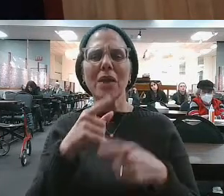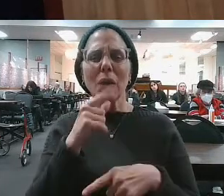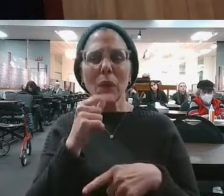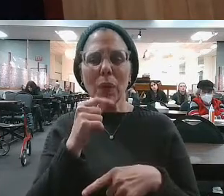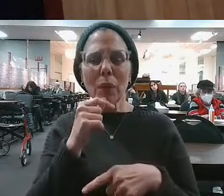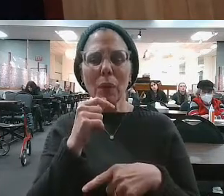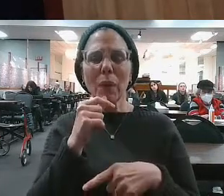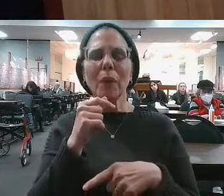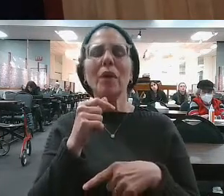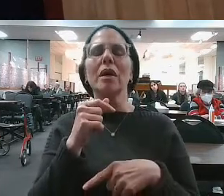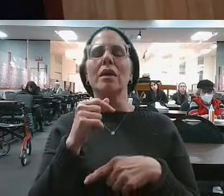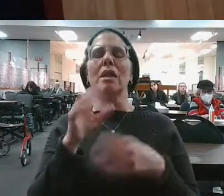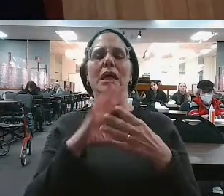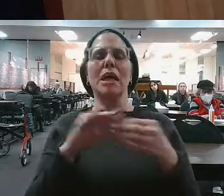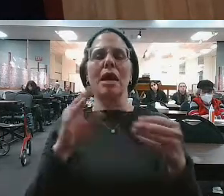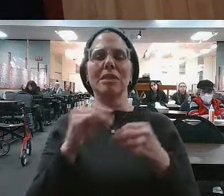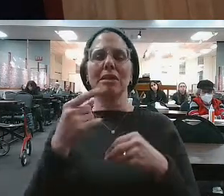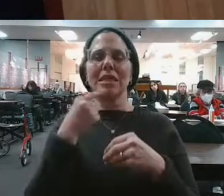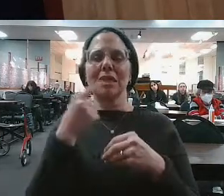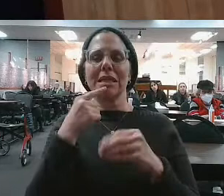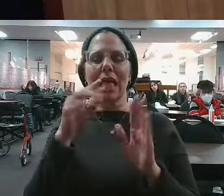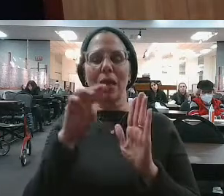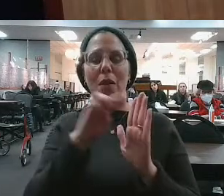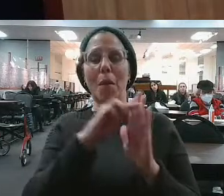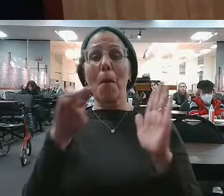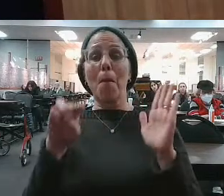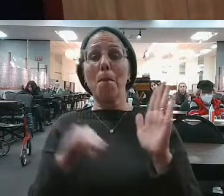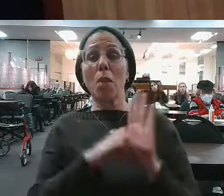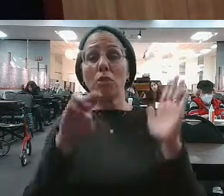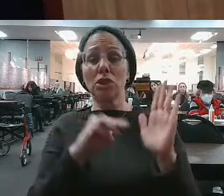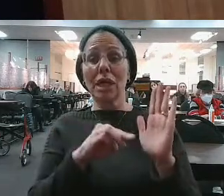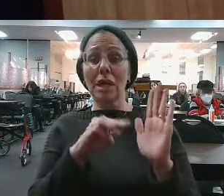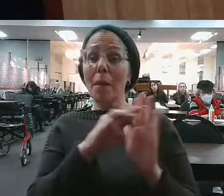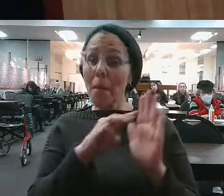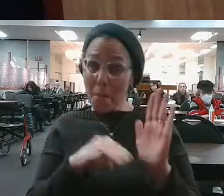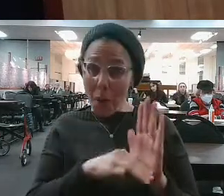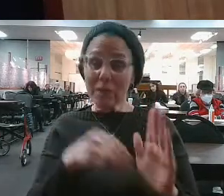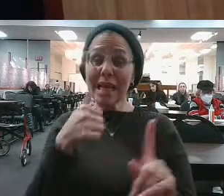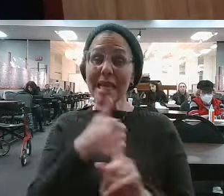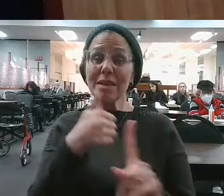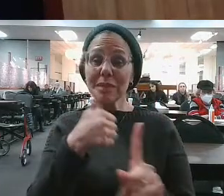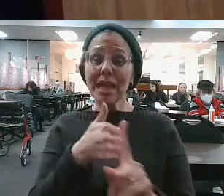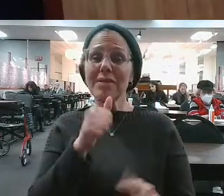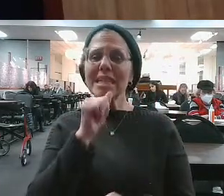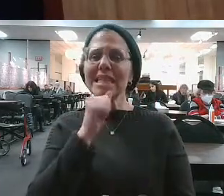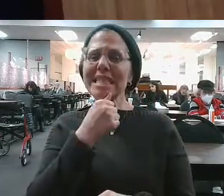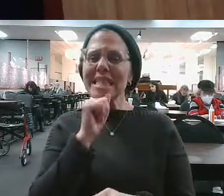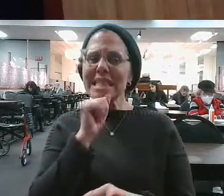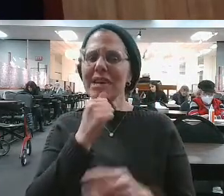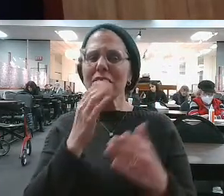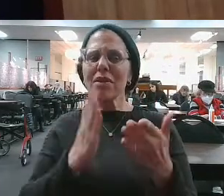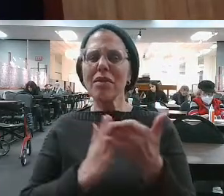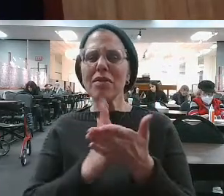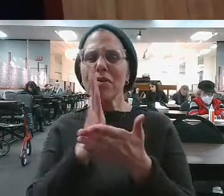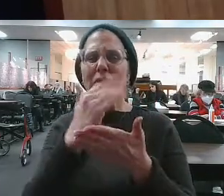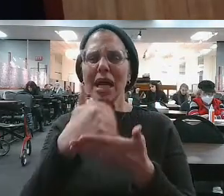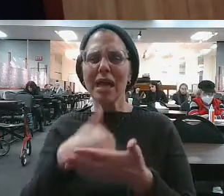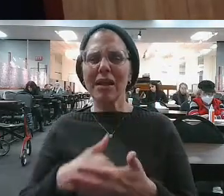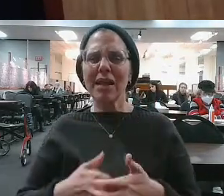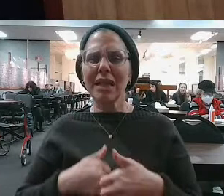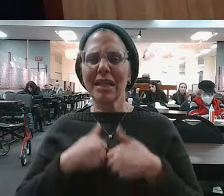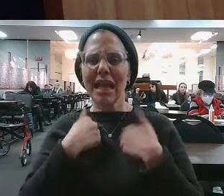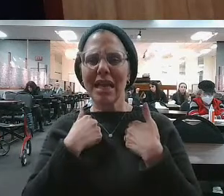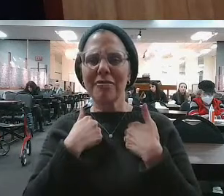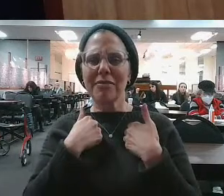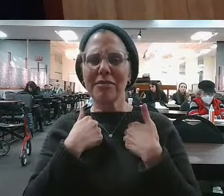Rabbeinu. It's fascinating. would have never thought Moshe Rabbeinu in the top couple of choices. But look what he says. Skip down. I'm in number eight. The right